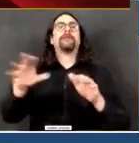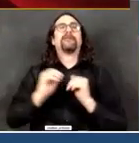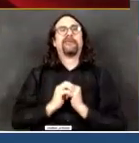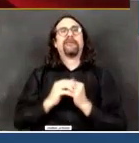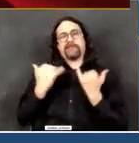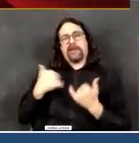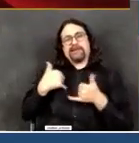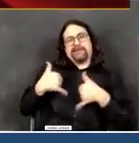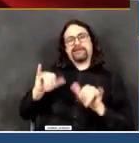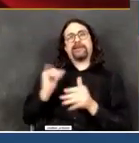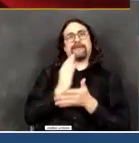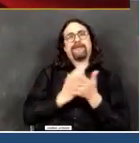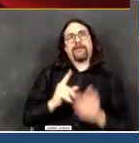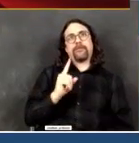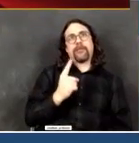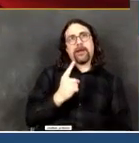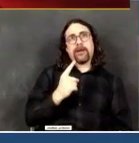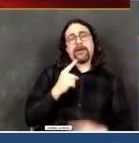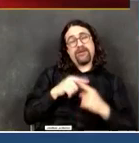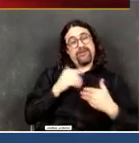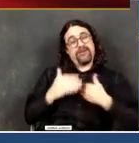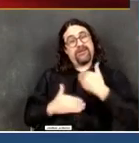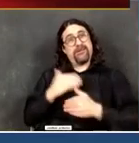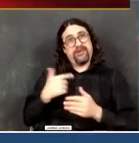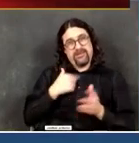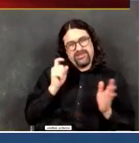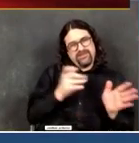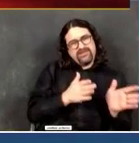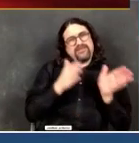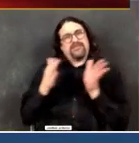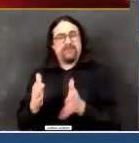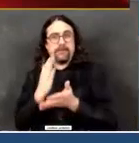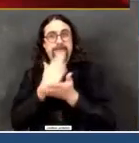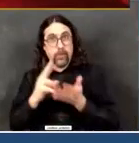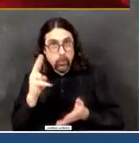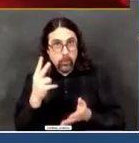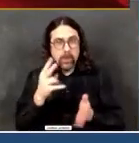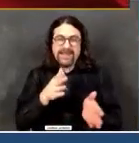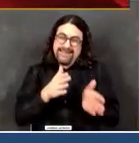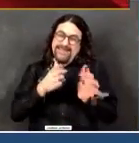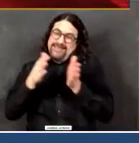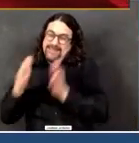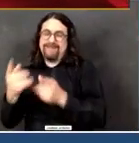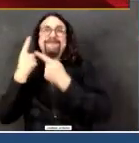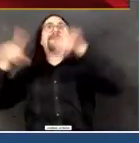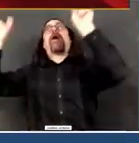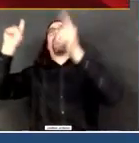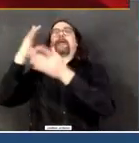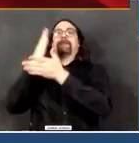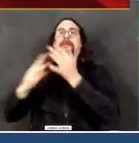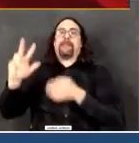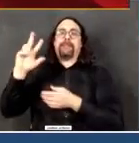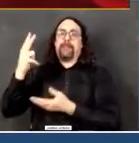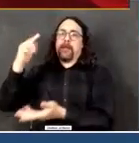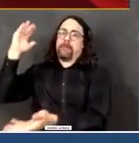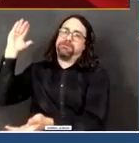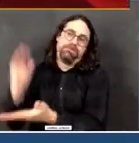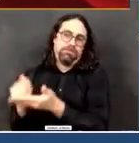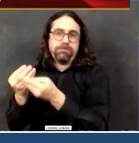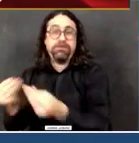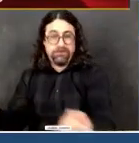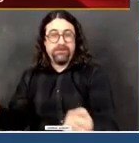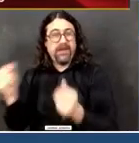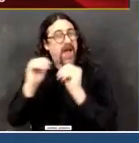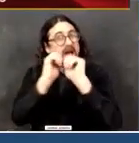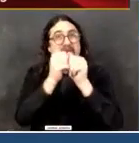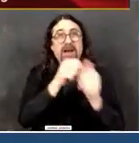will have that conversation today with the White House again, but this is going to be decisive in determining not only how we get through the next weeks, but how we get